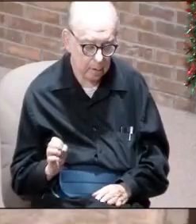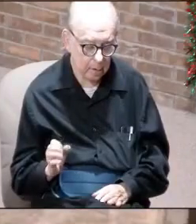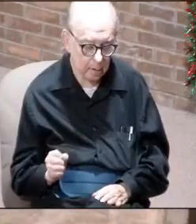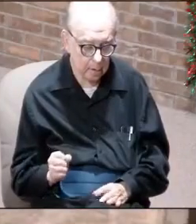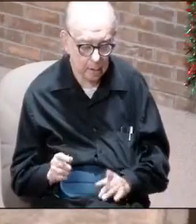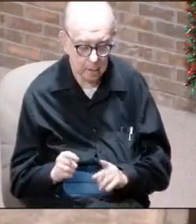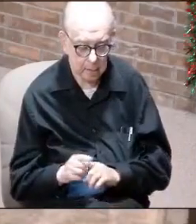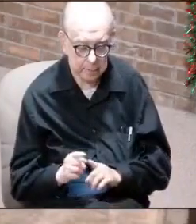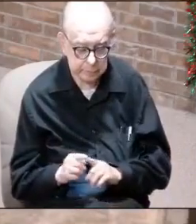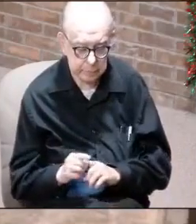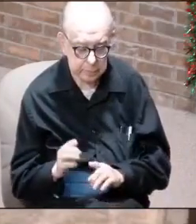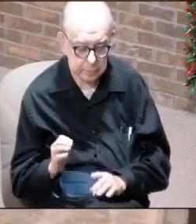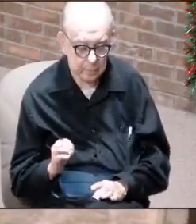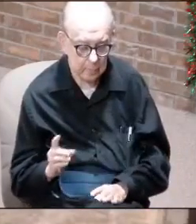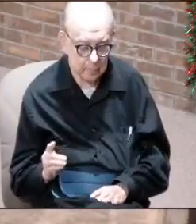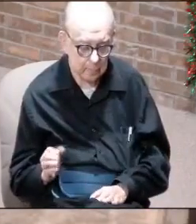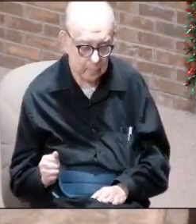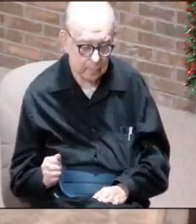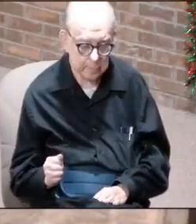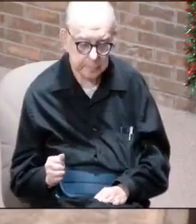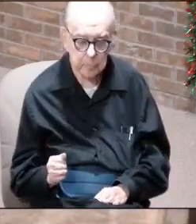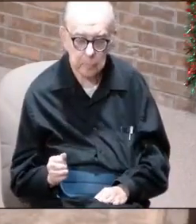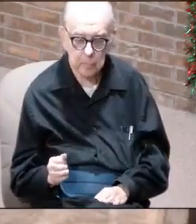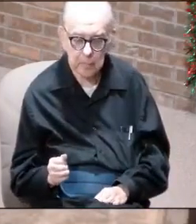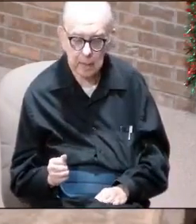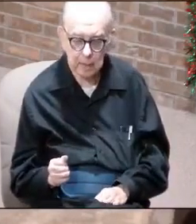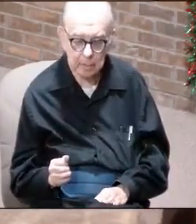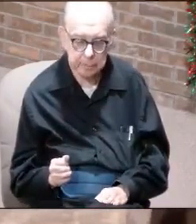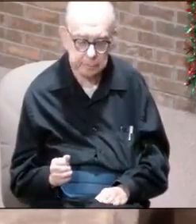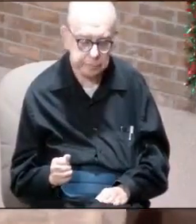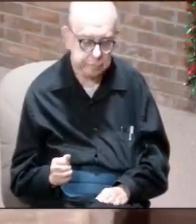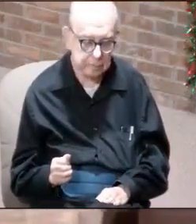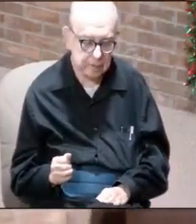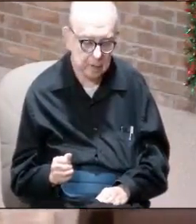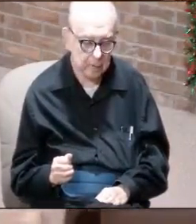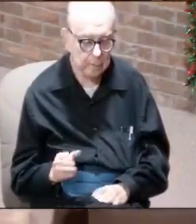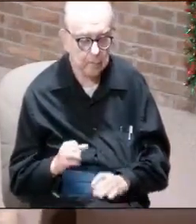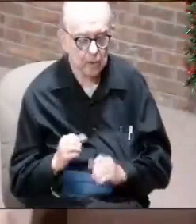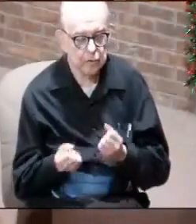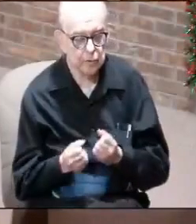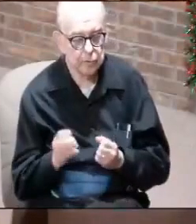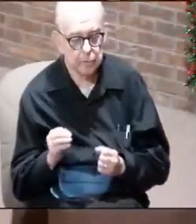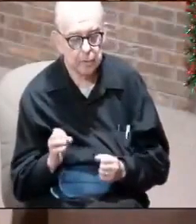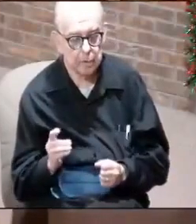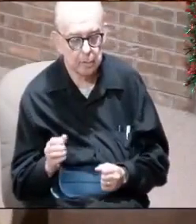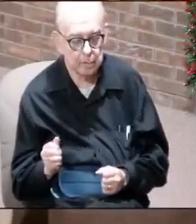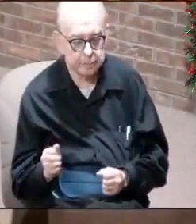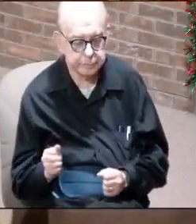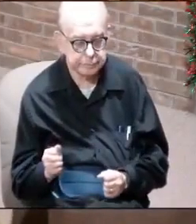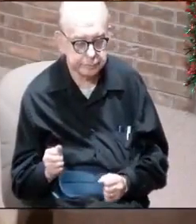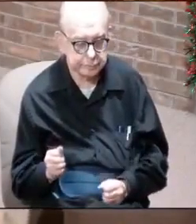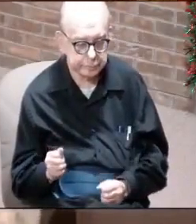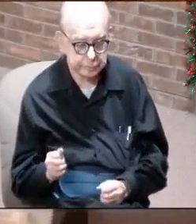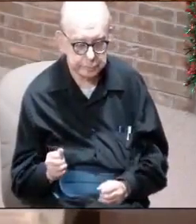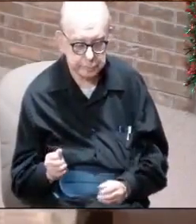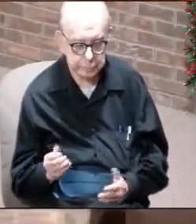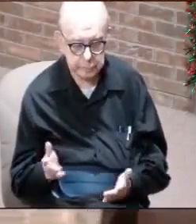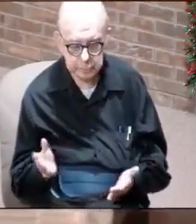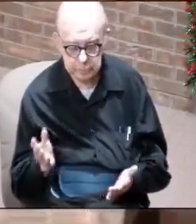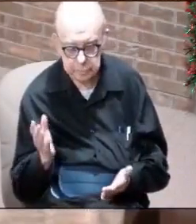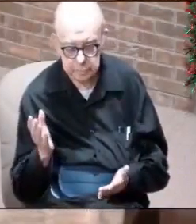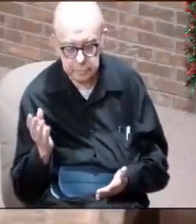all social media because where's everybody putting all their stuff? YouTube, social media. Where's everybody getting their news